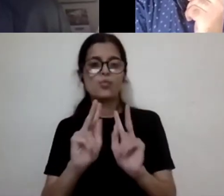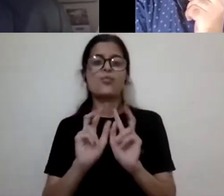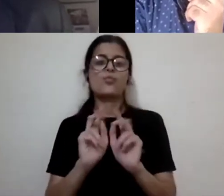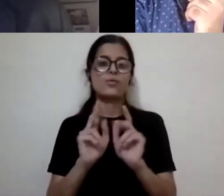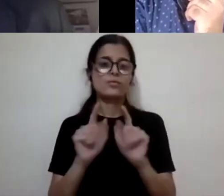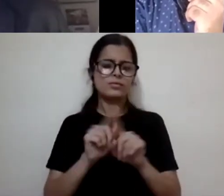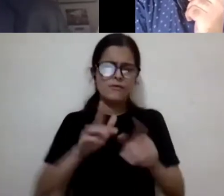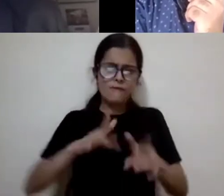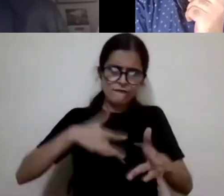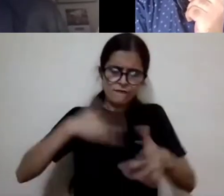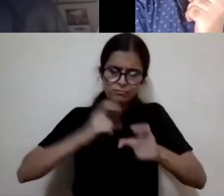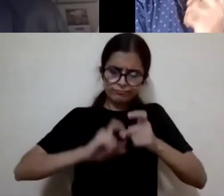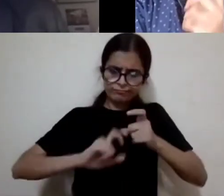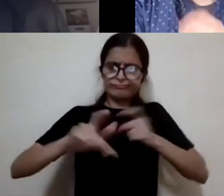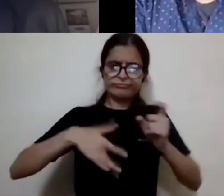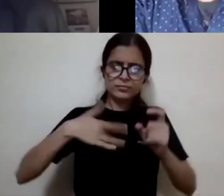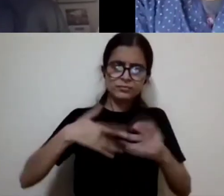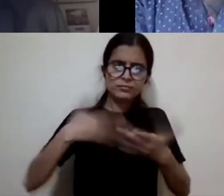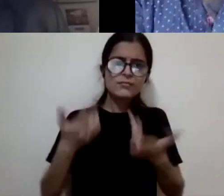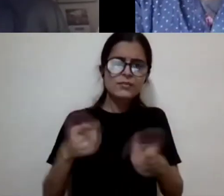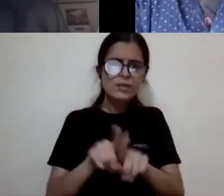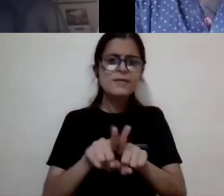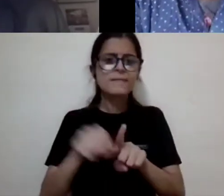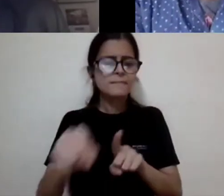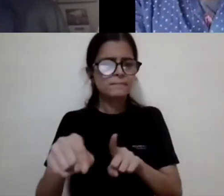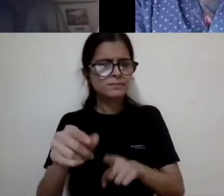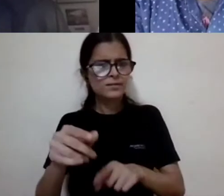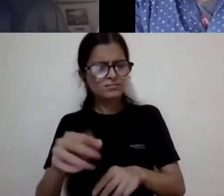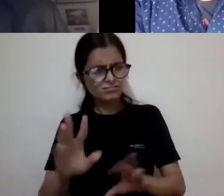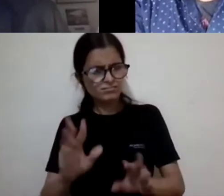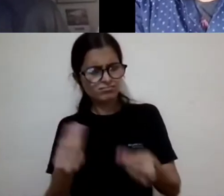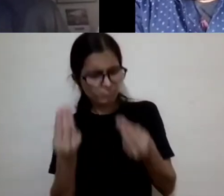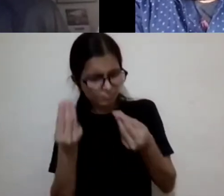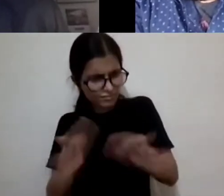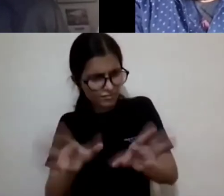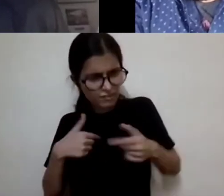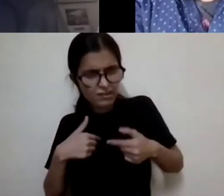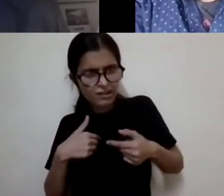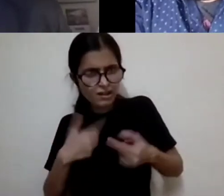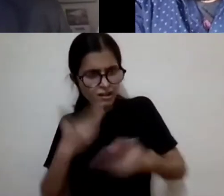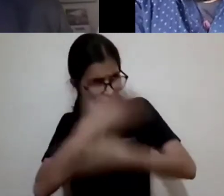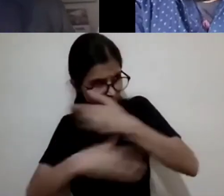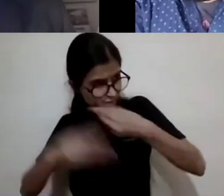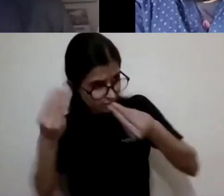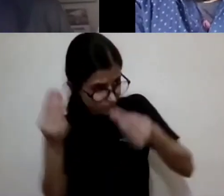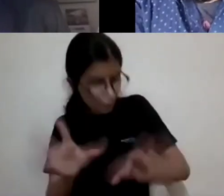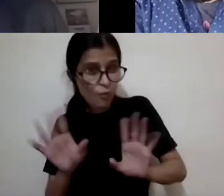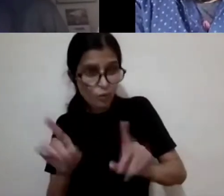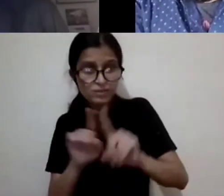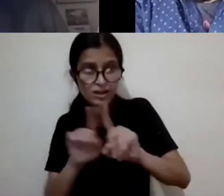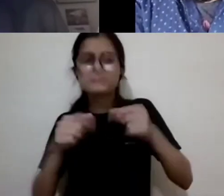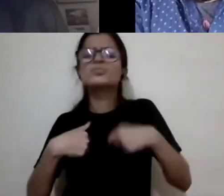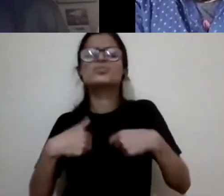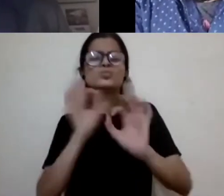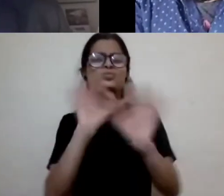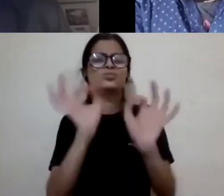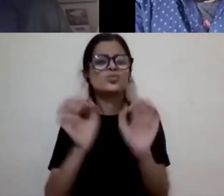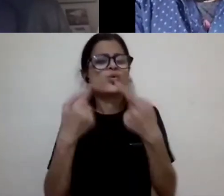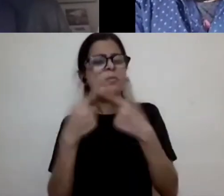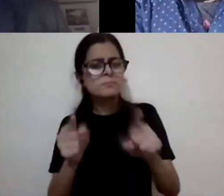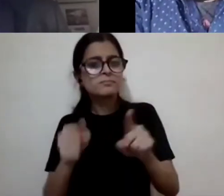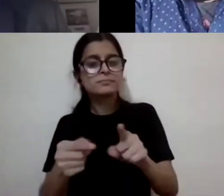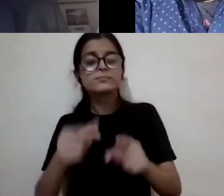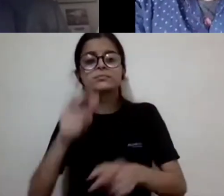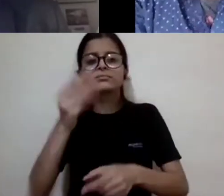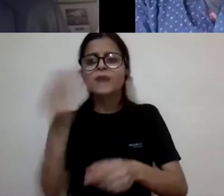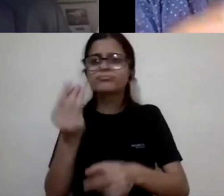we're incredible as humans, we're just an incredibly vulnerable species. There are so many microorganisms and weather conditions